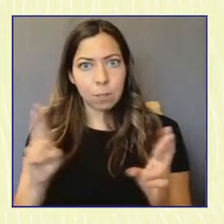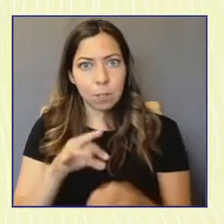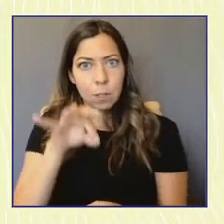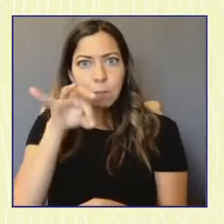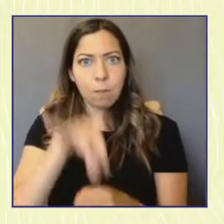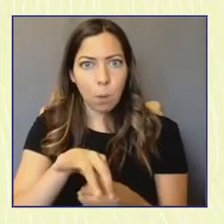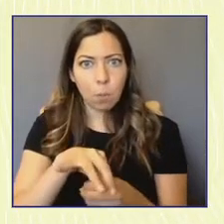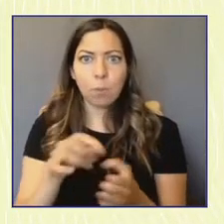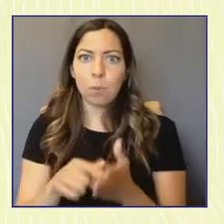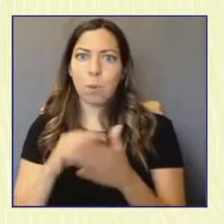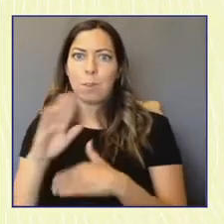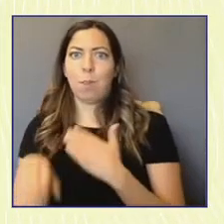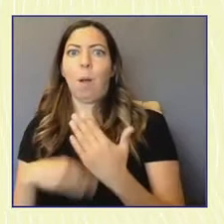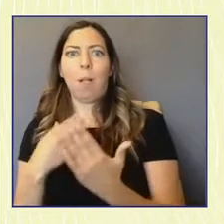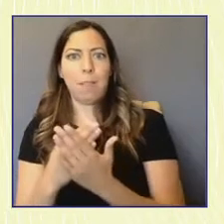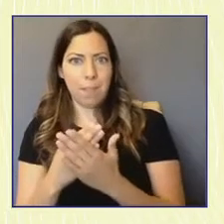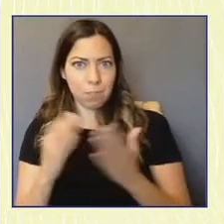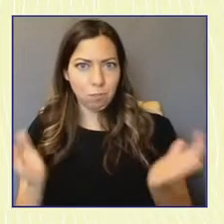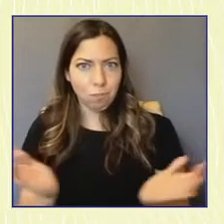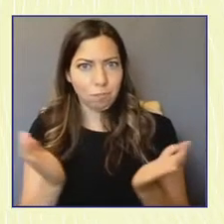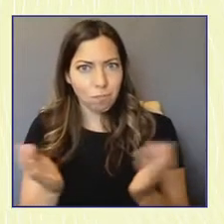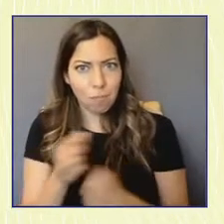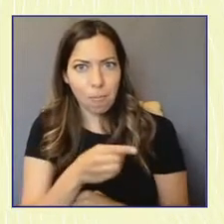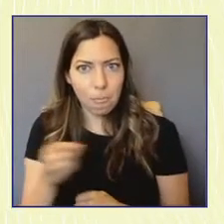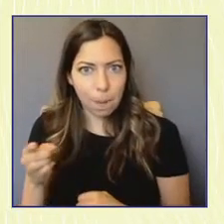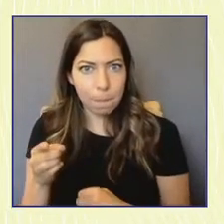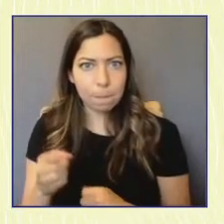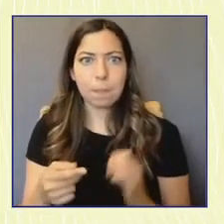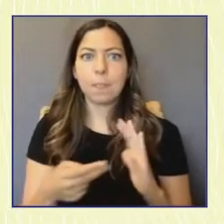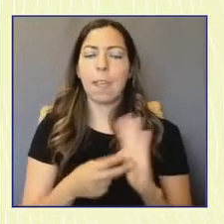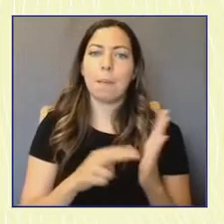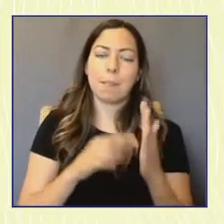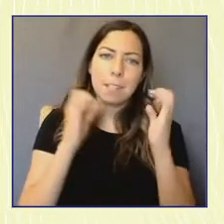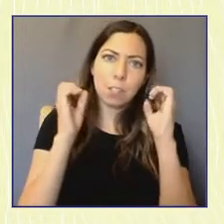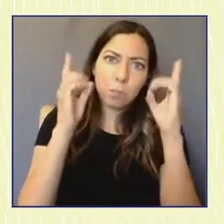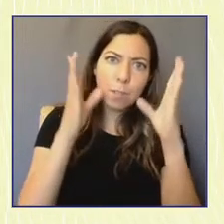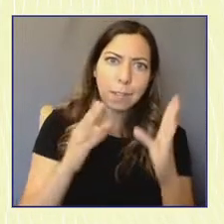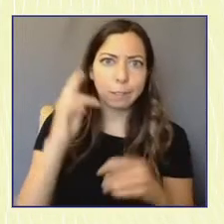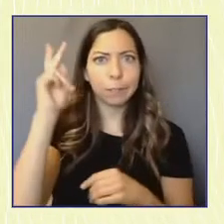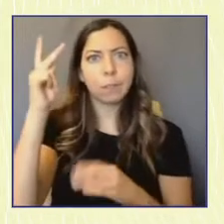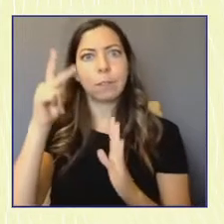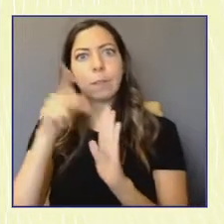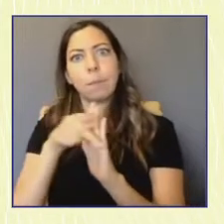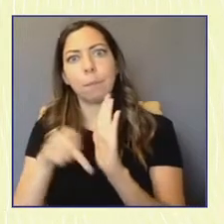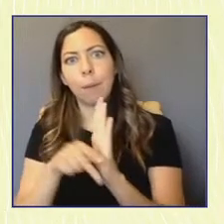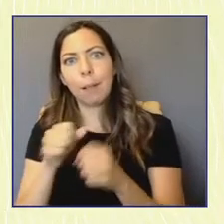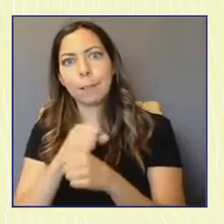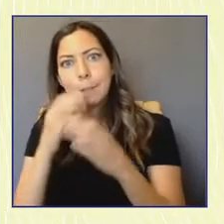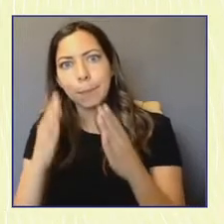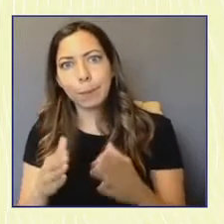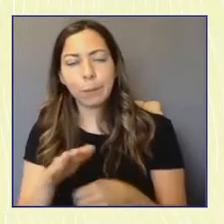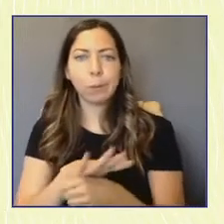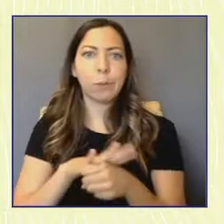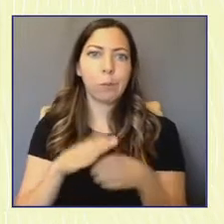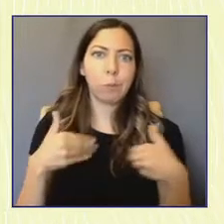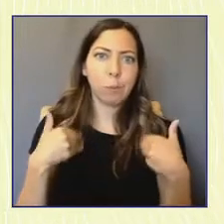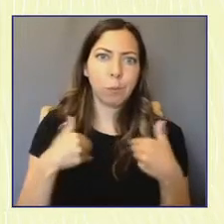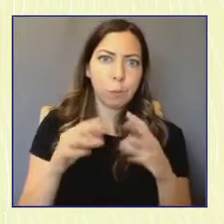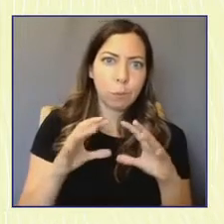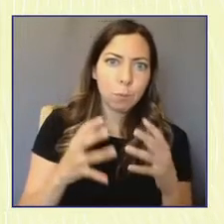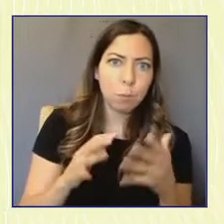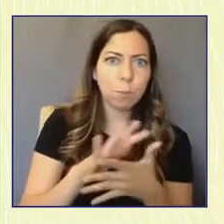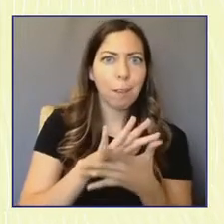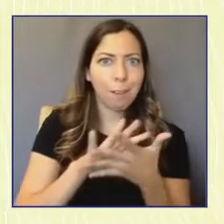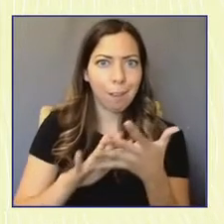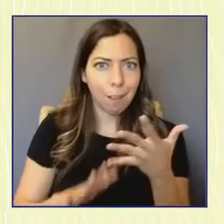stakeholders like election officials, campaigns, educators, and policymakers, but it also includes local youth groups that already reach teens,